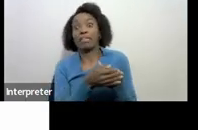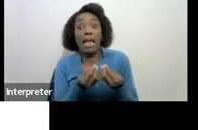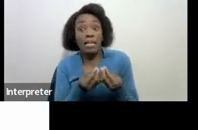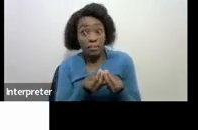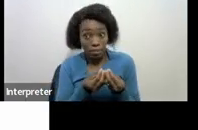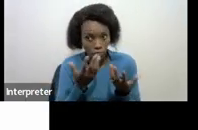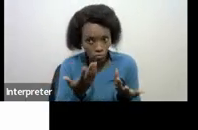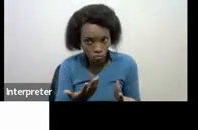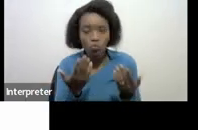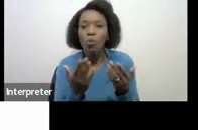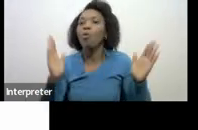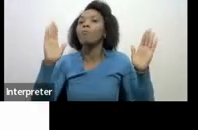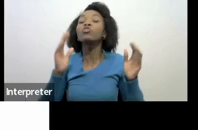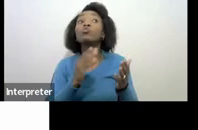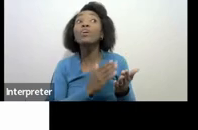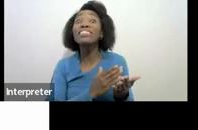so some of them came